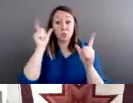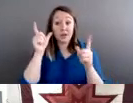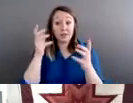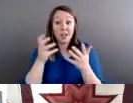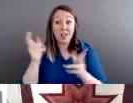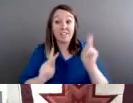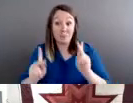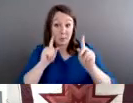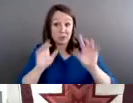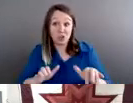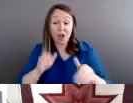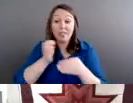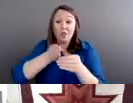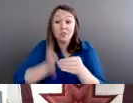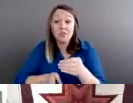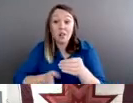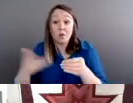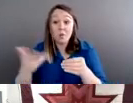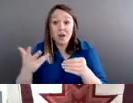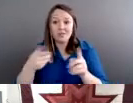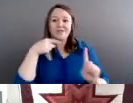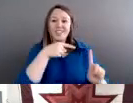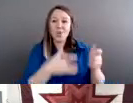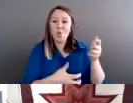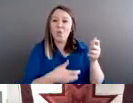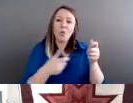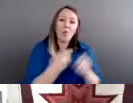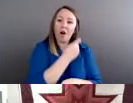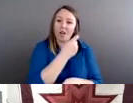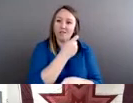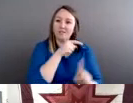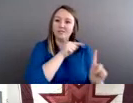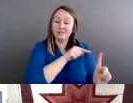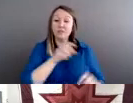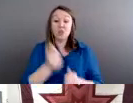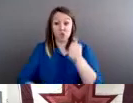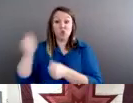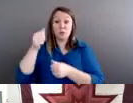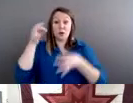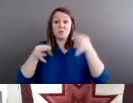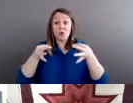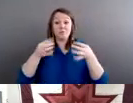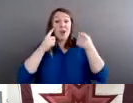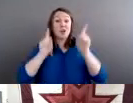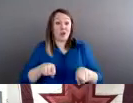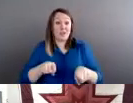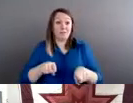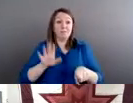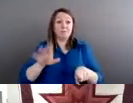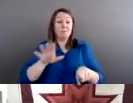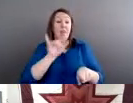that case. The Supreme Court sided with him and said, yes, we may not like the outcome here.